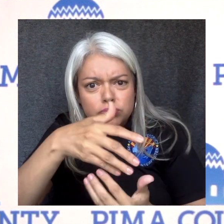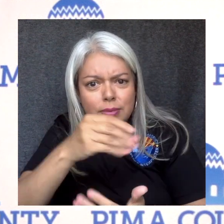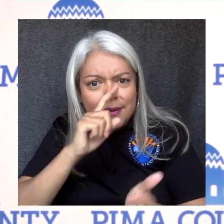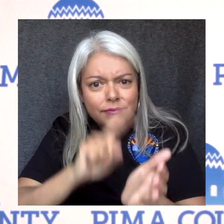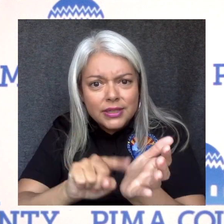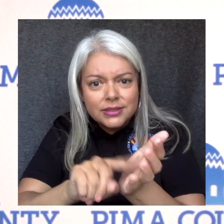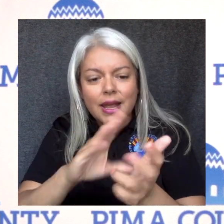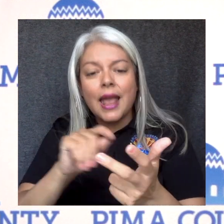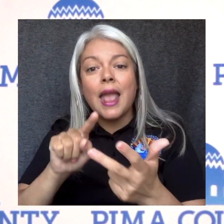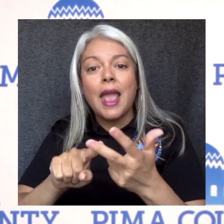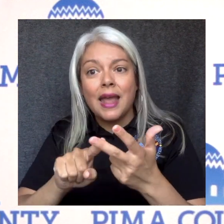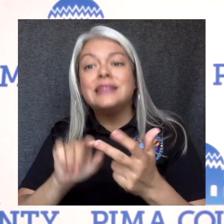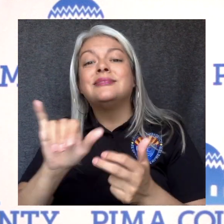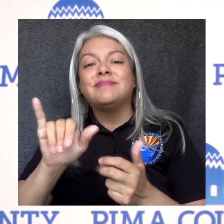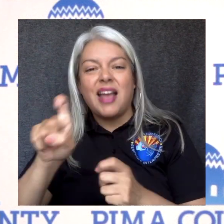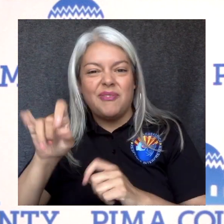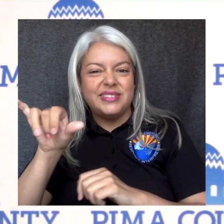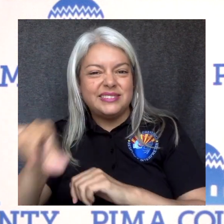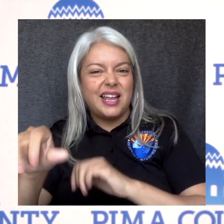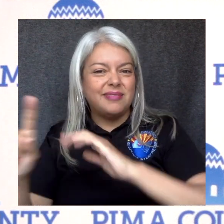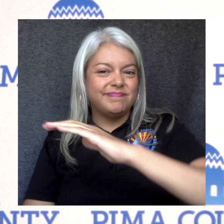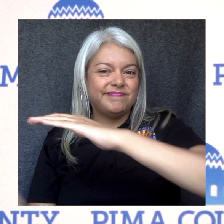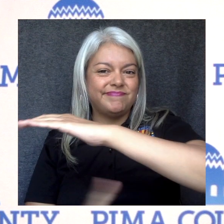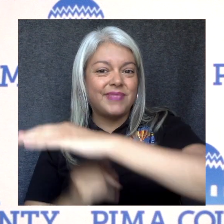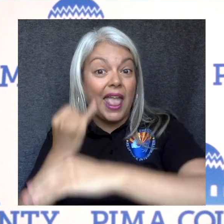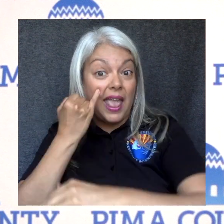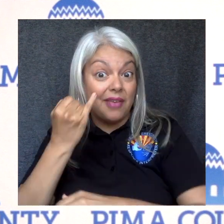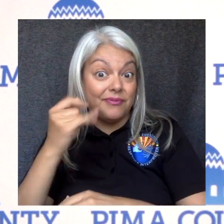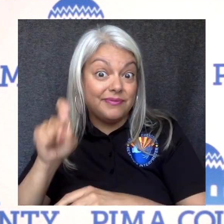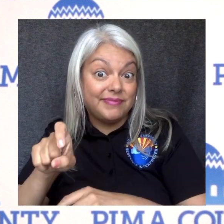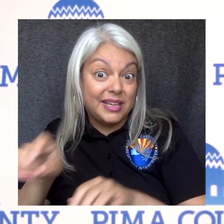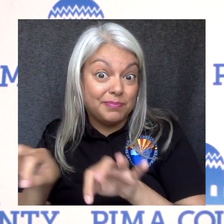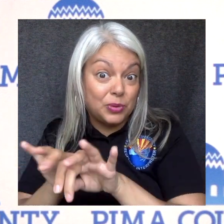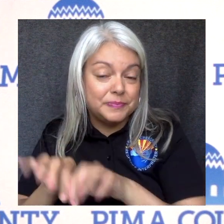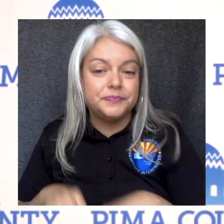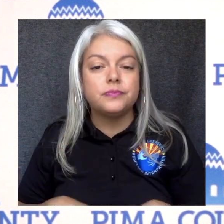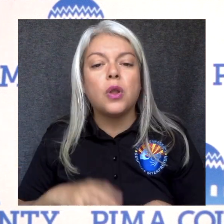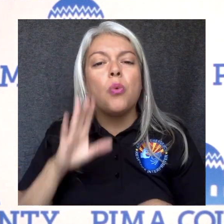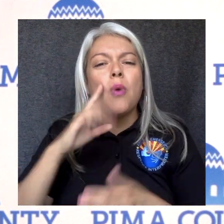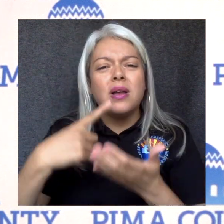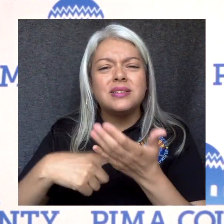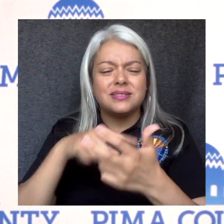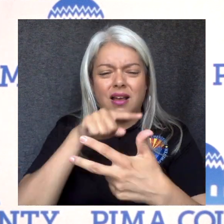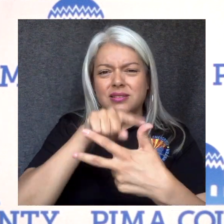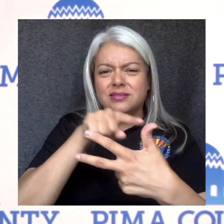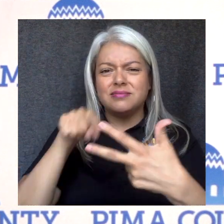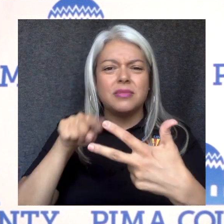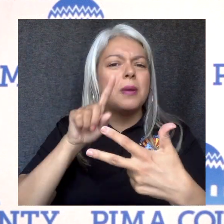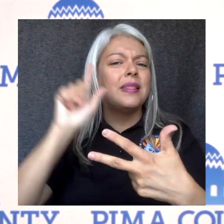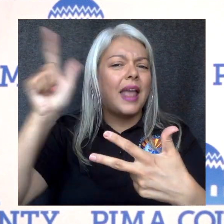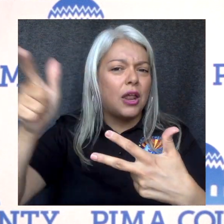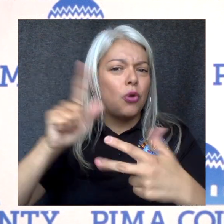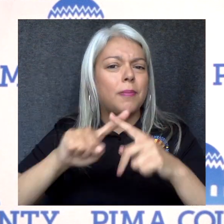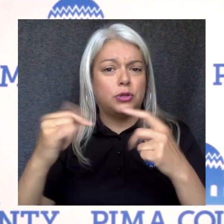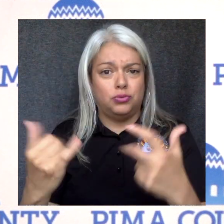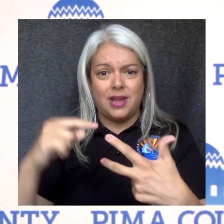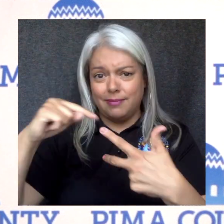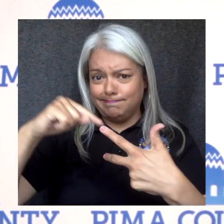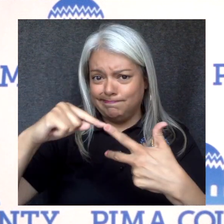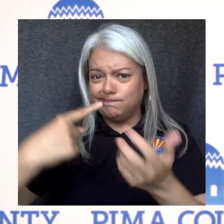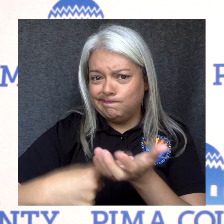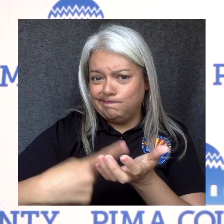when appropriate. We will talk about testing in the next few sessions, but today I wanted to focus on contact tracing.